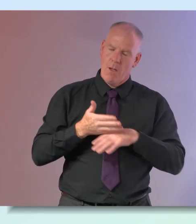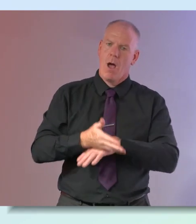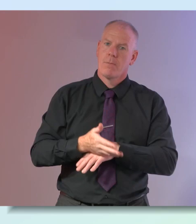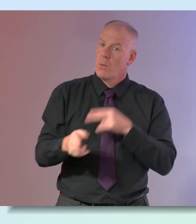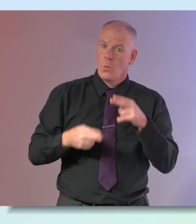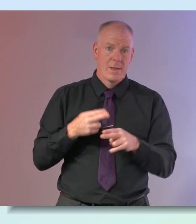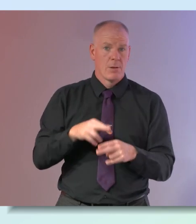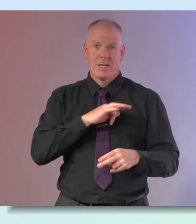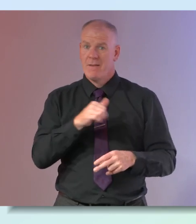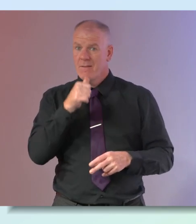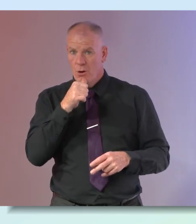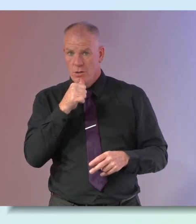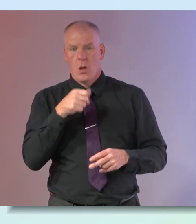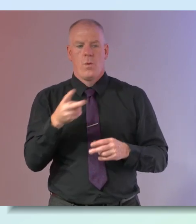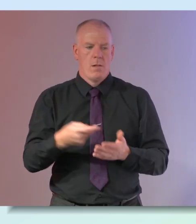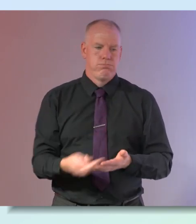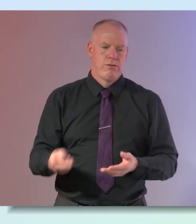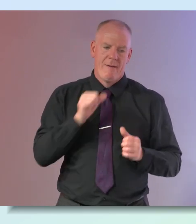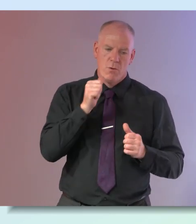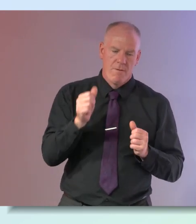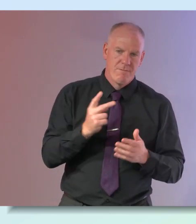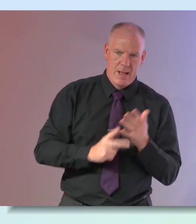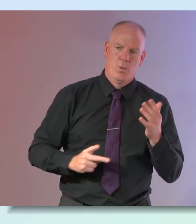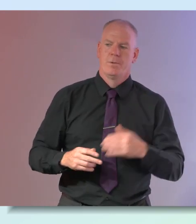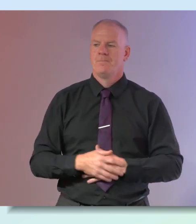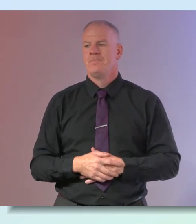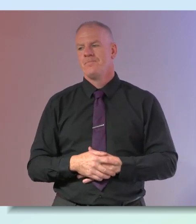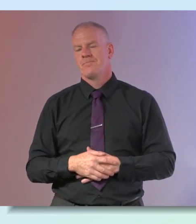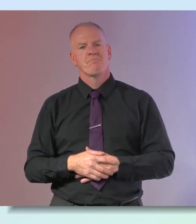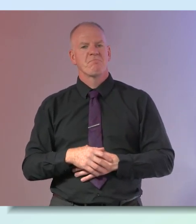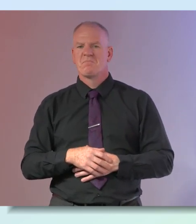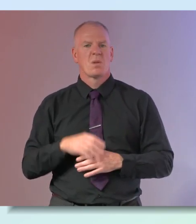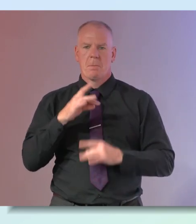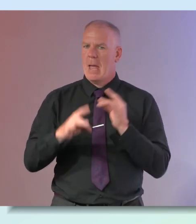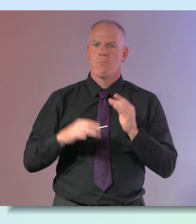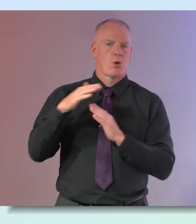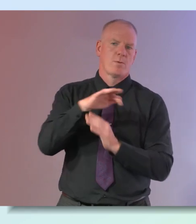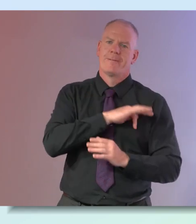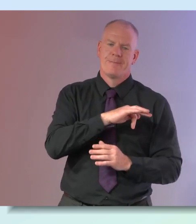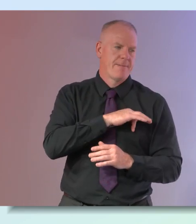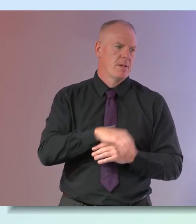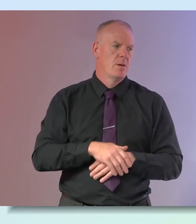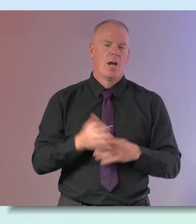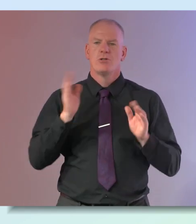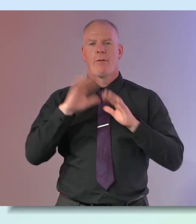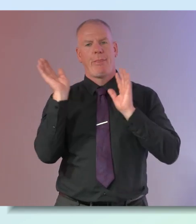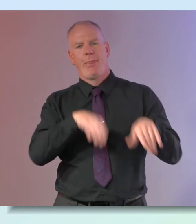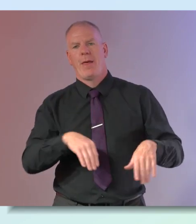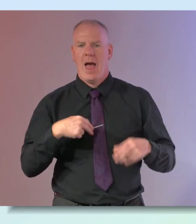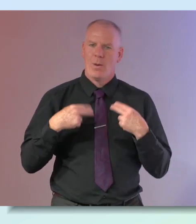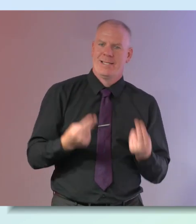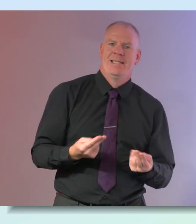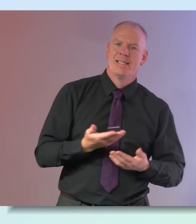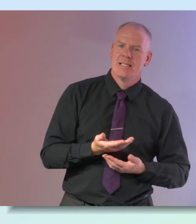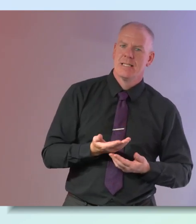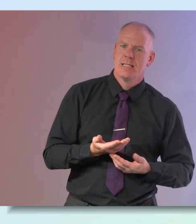don't what we're saying is that we're of no value you know that we don't become prioritized or we we discount our own needs you know the feeling